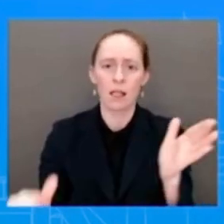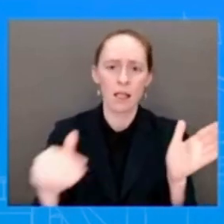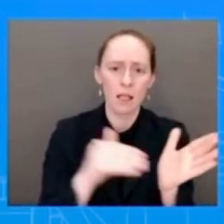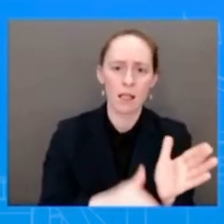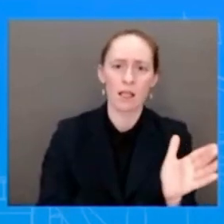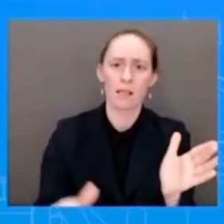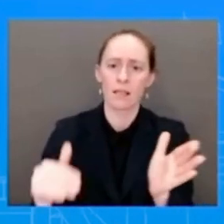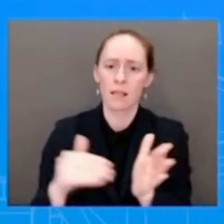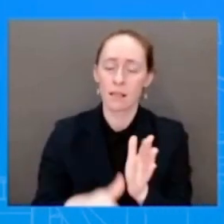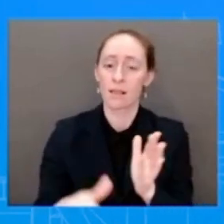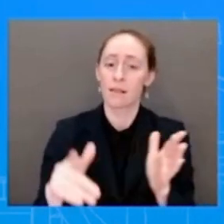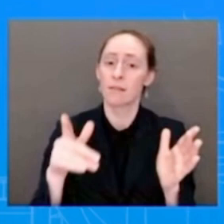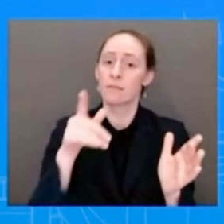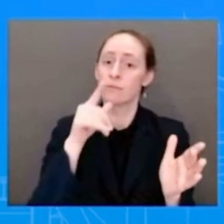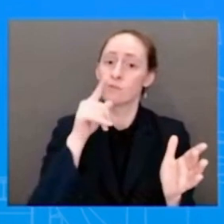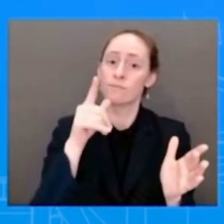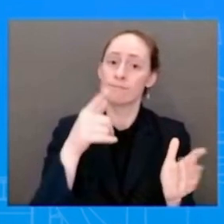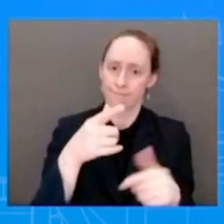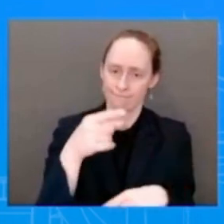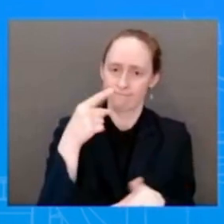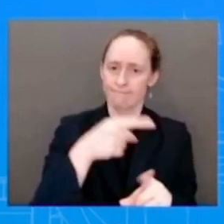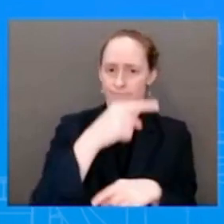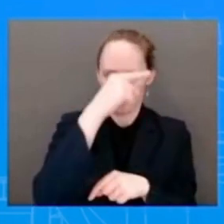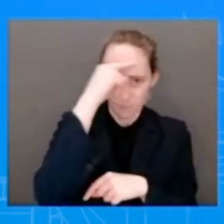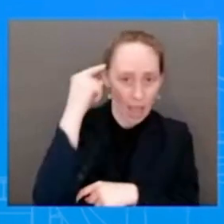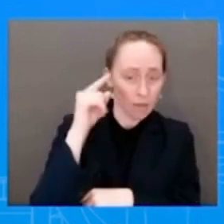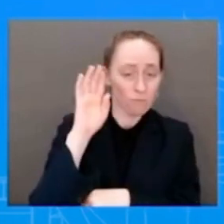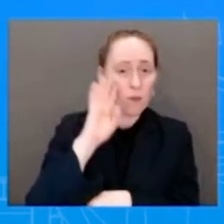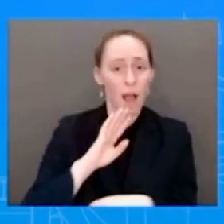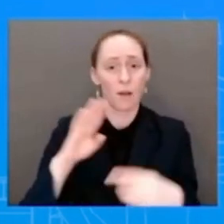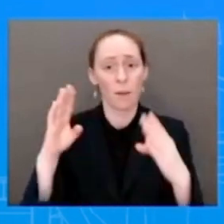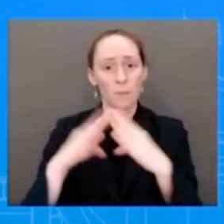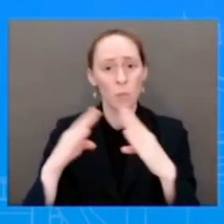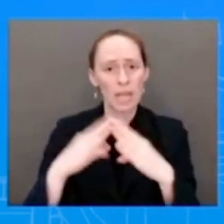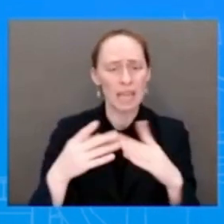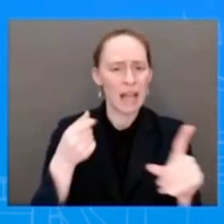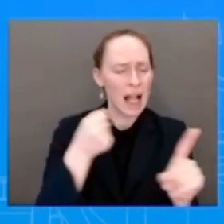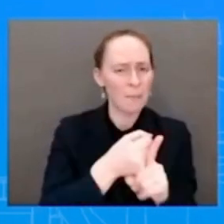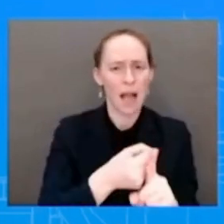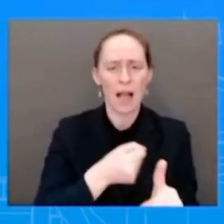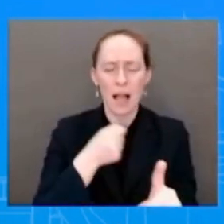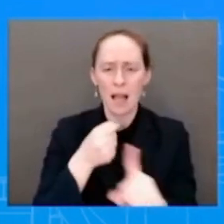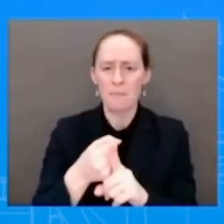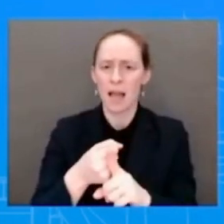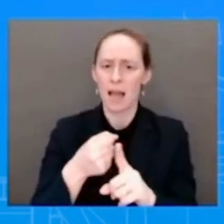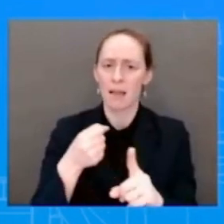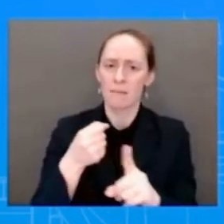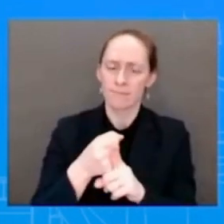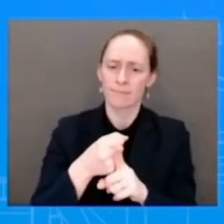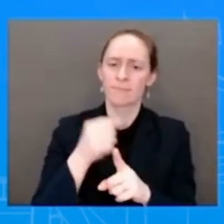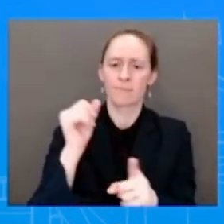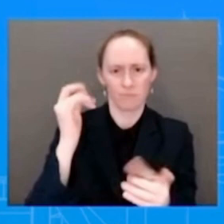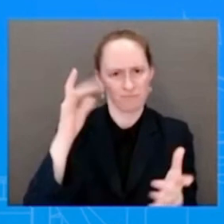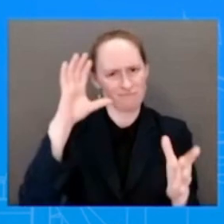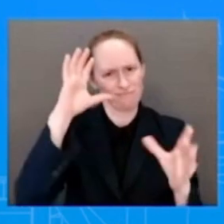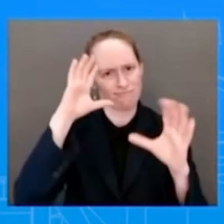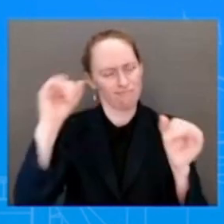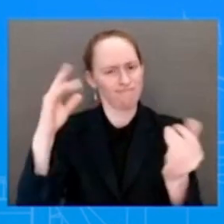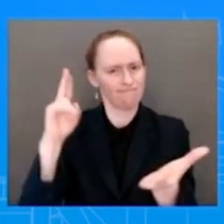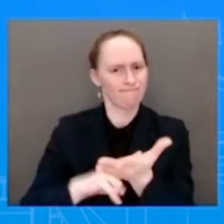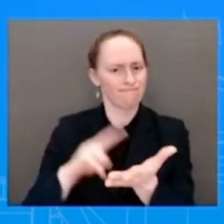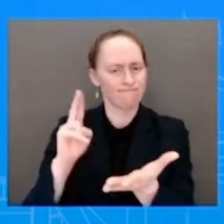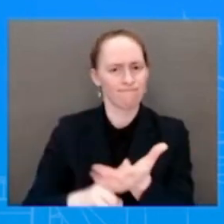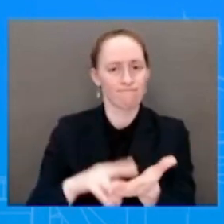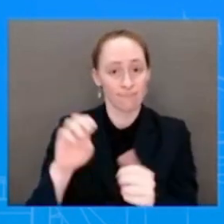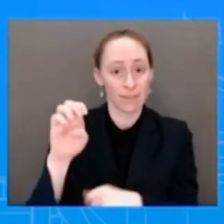being affected by this issue. Again, that's why the President took executive action when, to be very